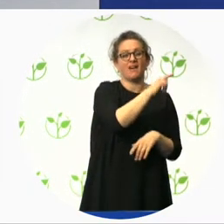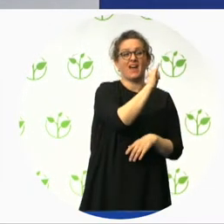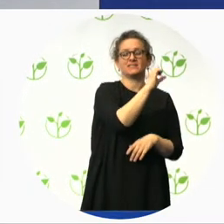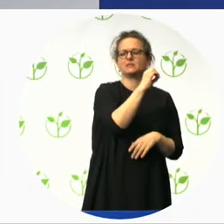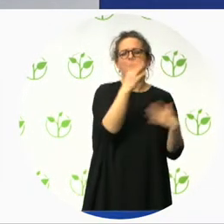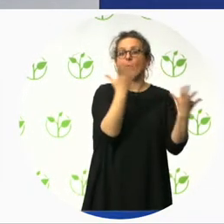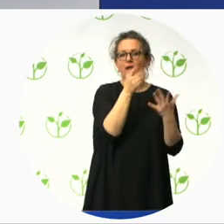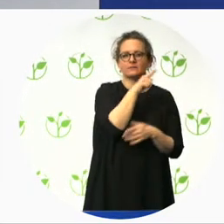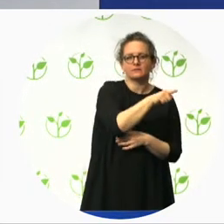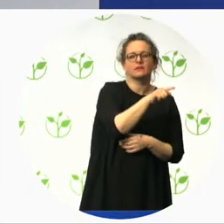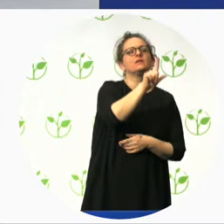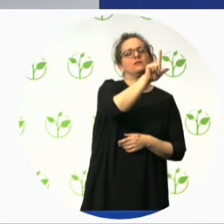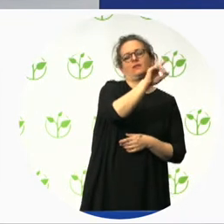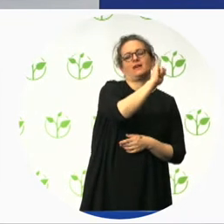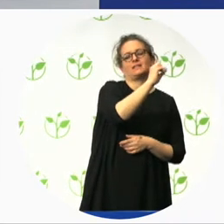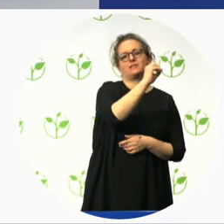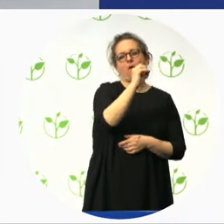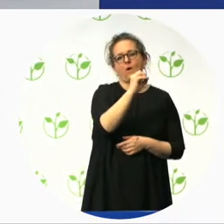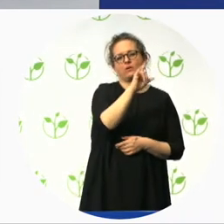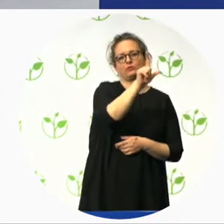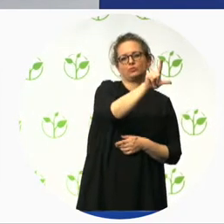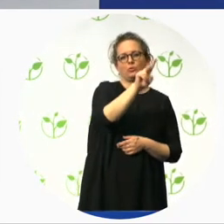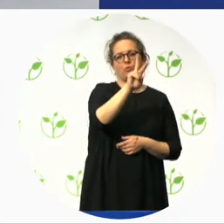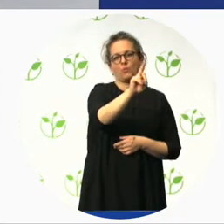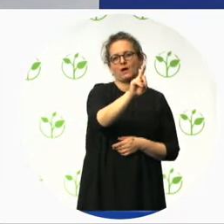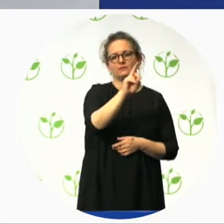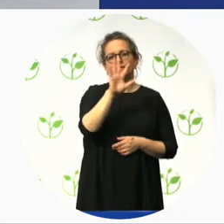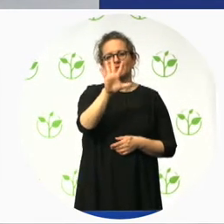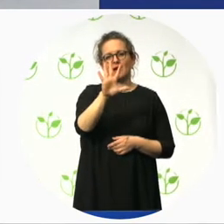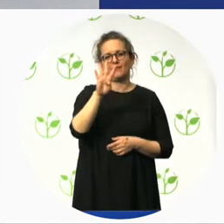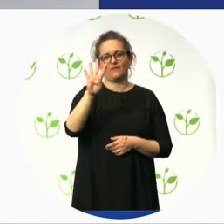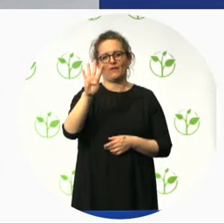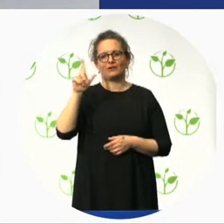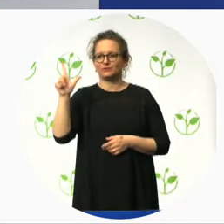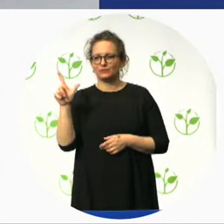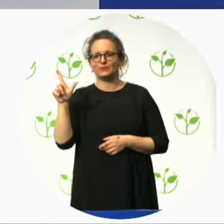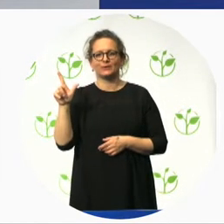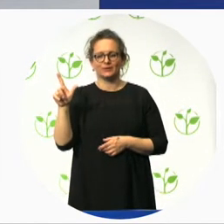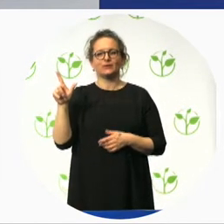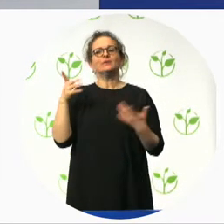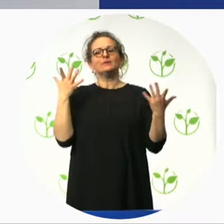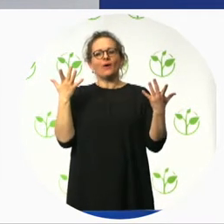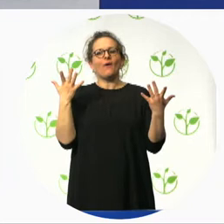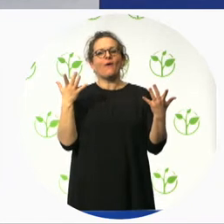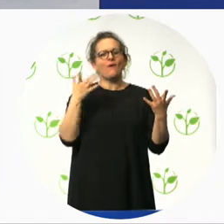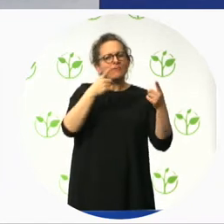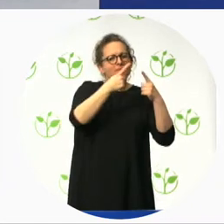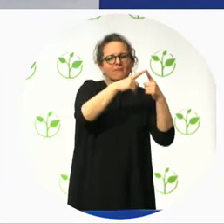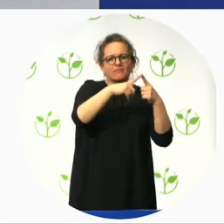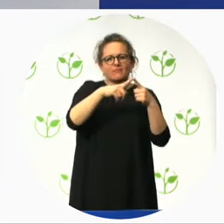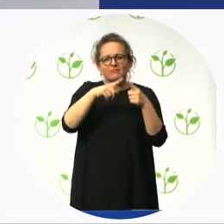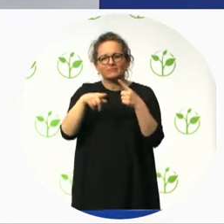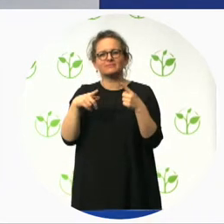noting that it involved industry leaders from over 25 countries and countries that could not attend were encouraged to send their comments for ISO